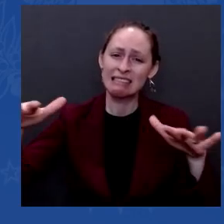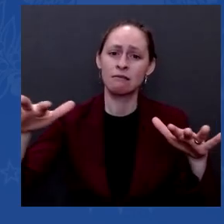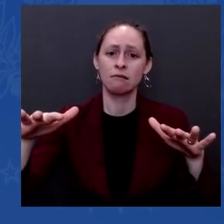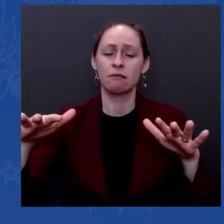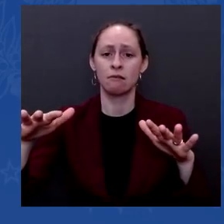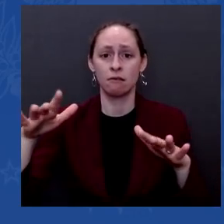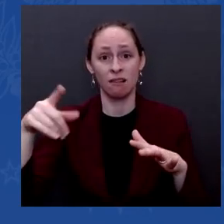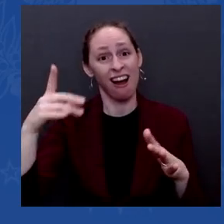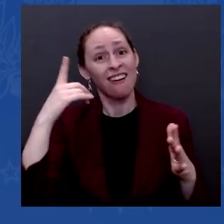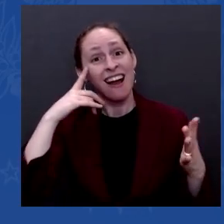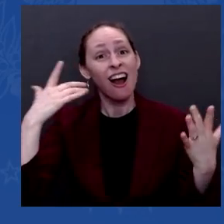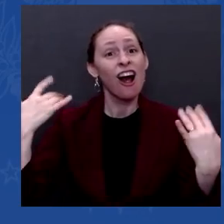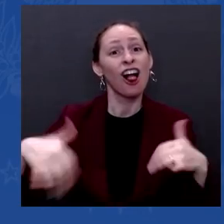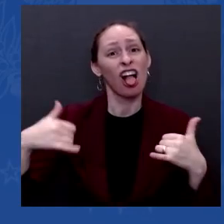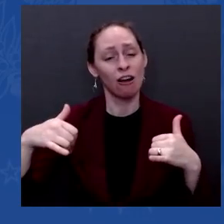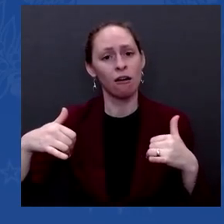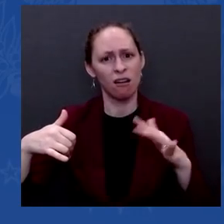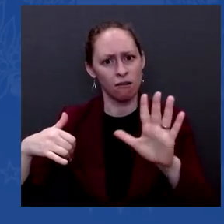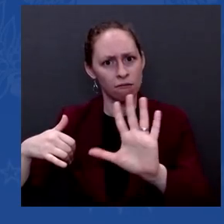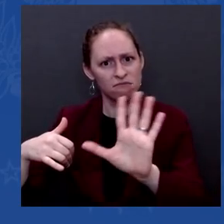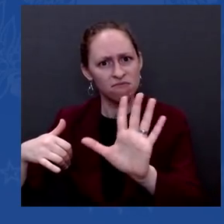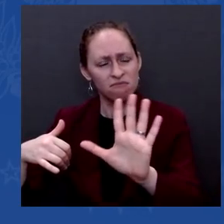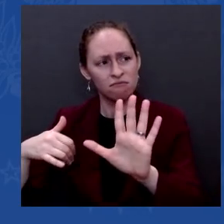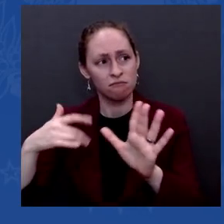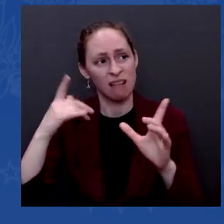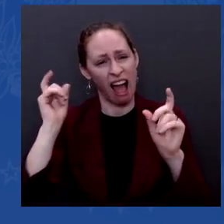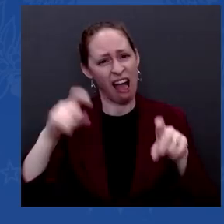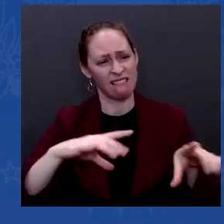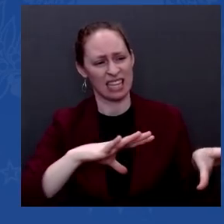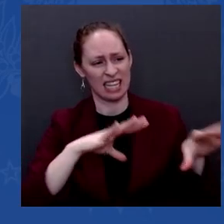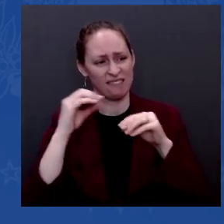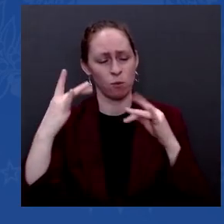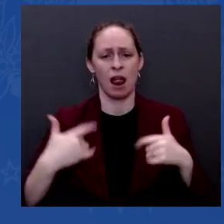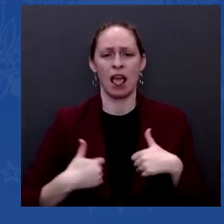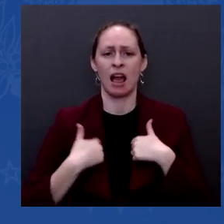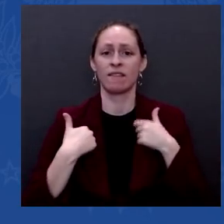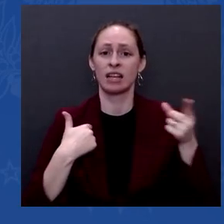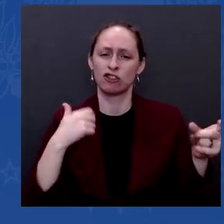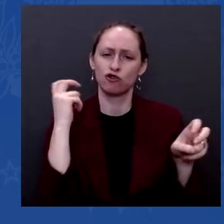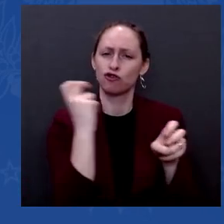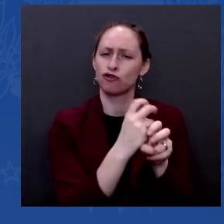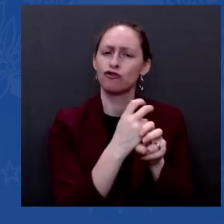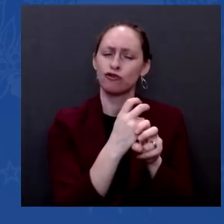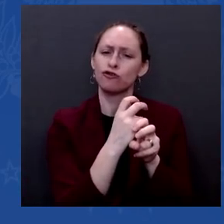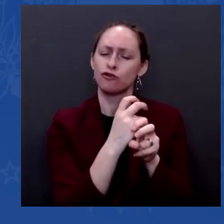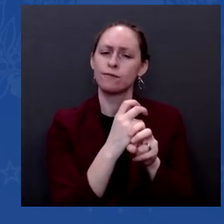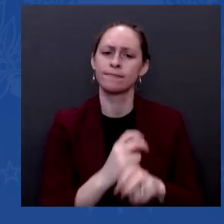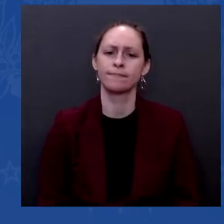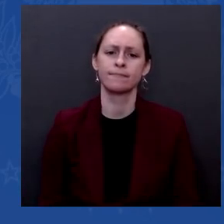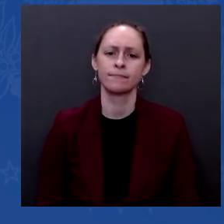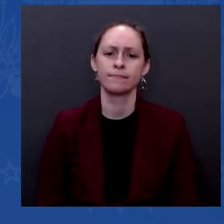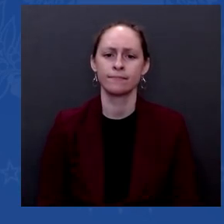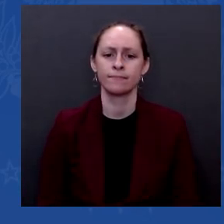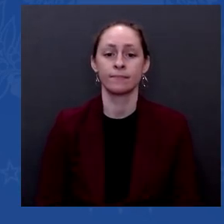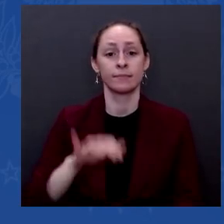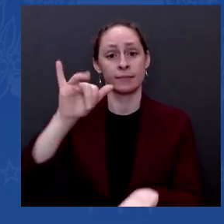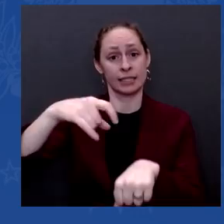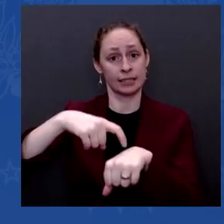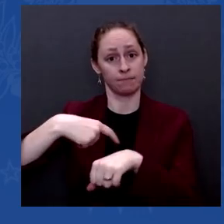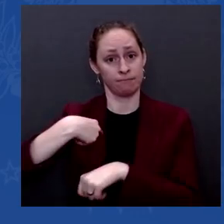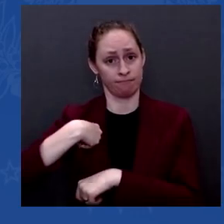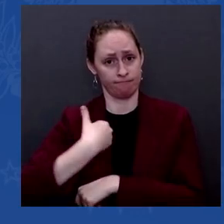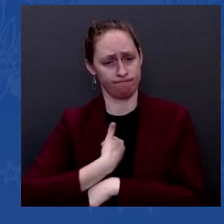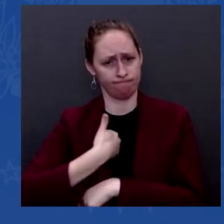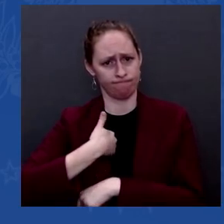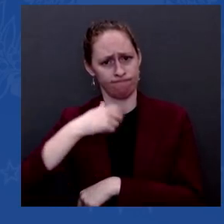got support with, although I don't have much Republican support anymore, is provide billions of dollars to be able to say to those countries,